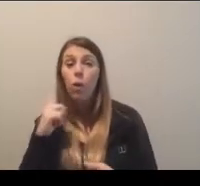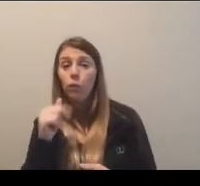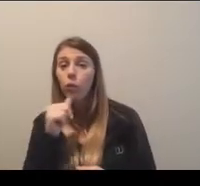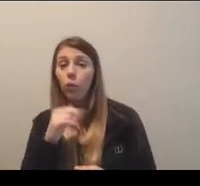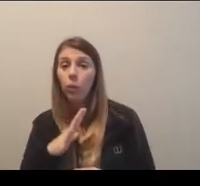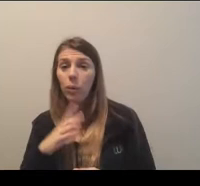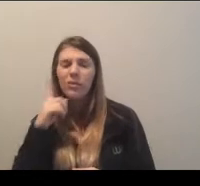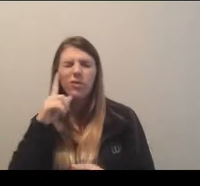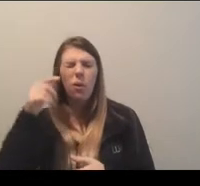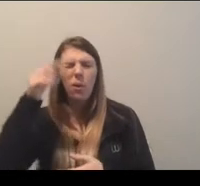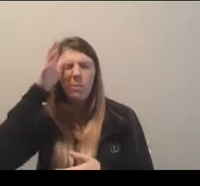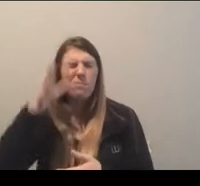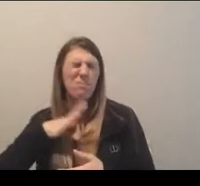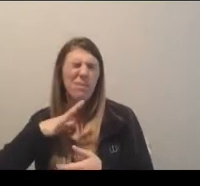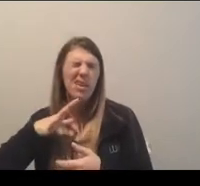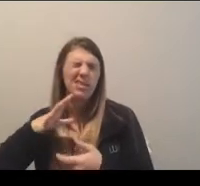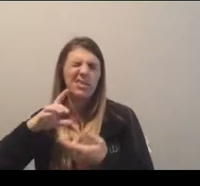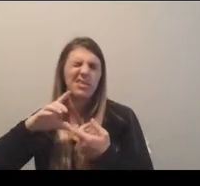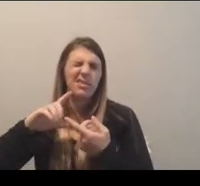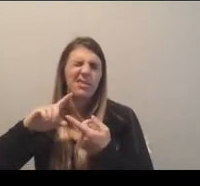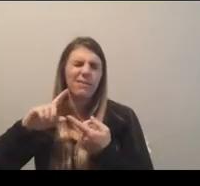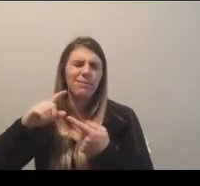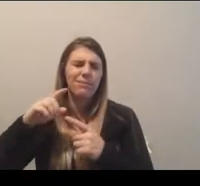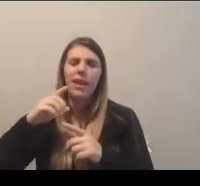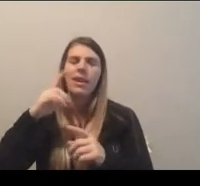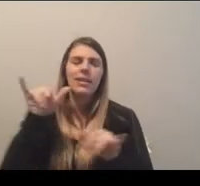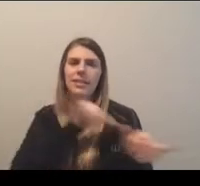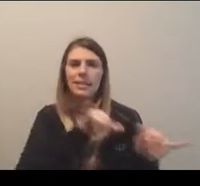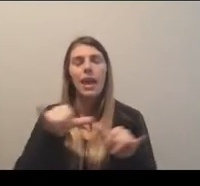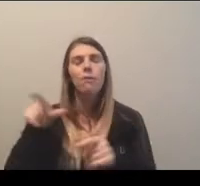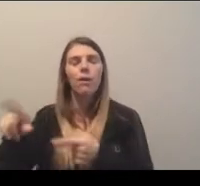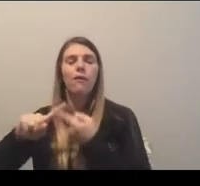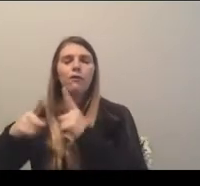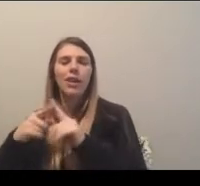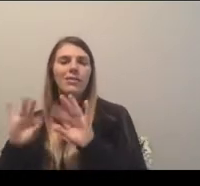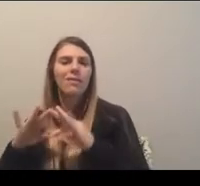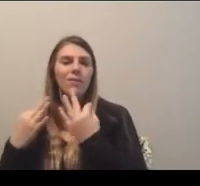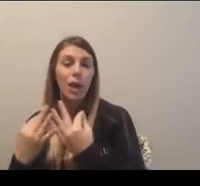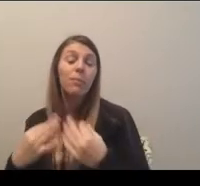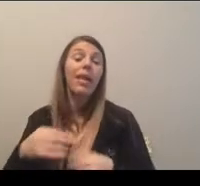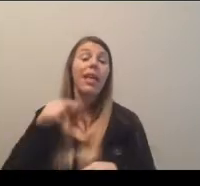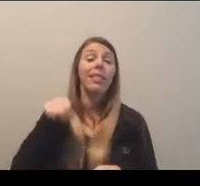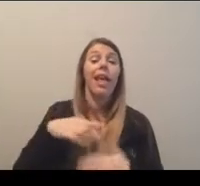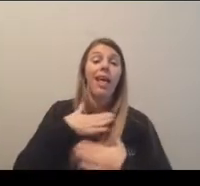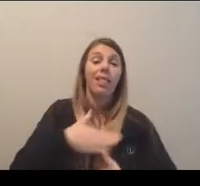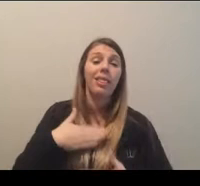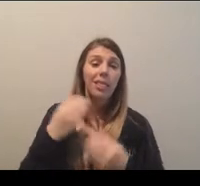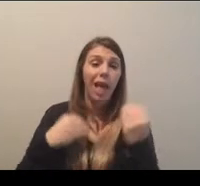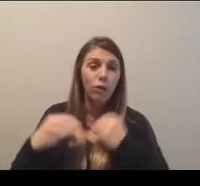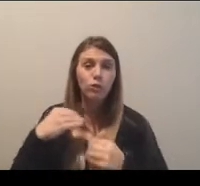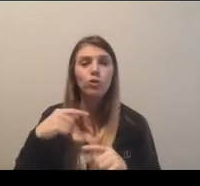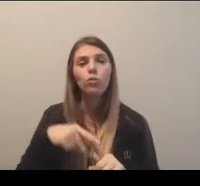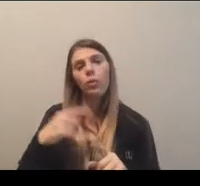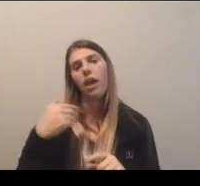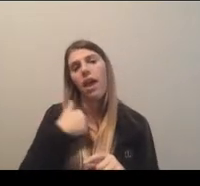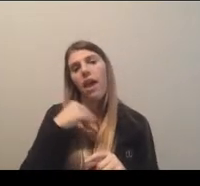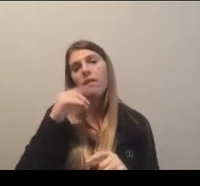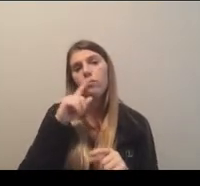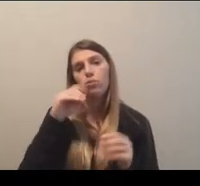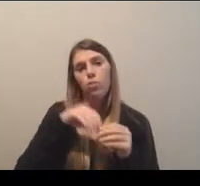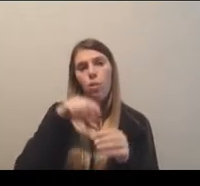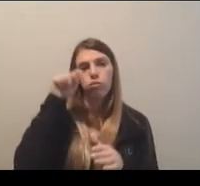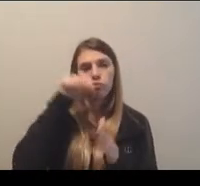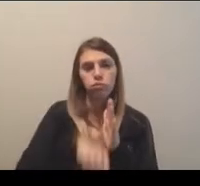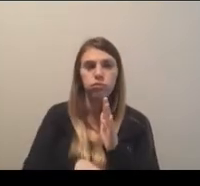family of those student-athletes and those team hotels to access. The lounges themselves, we've also gone into the depth of